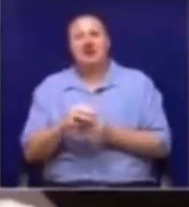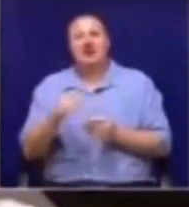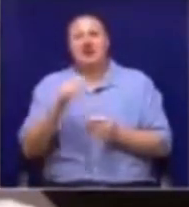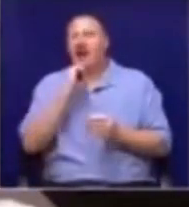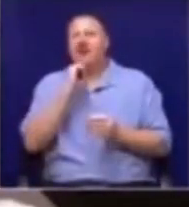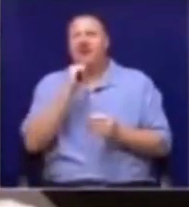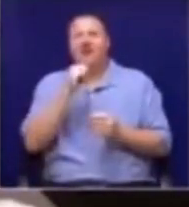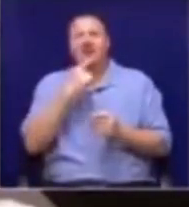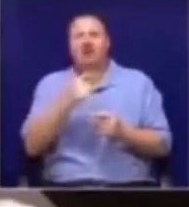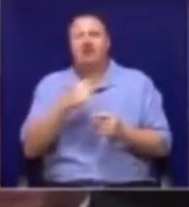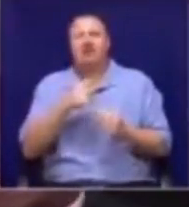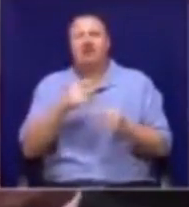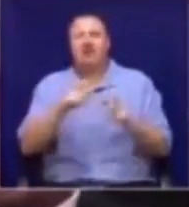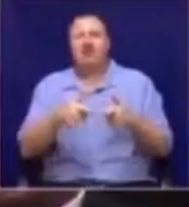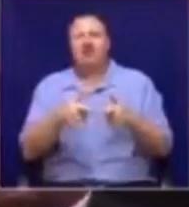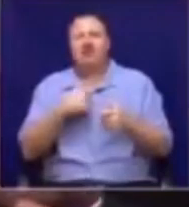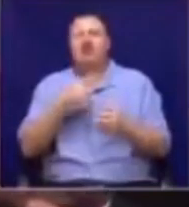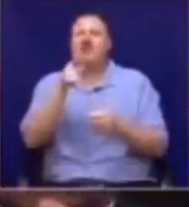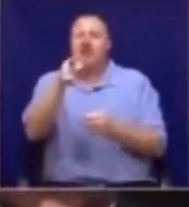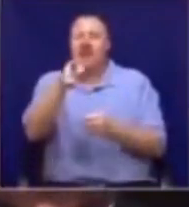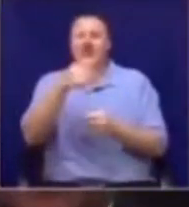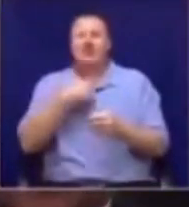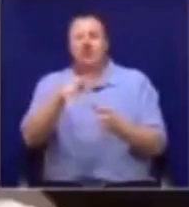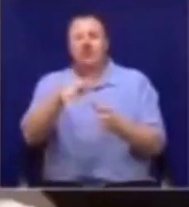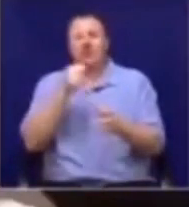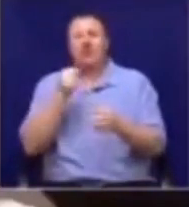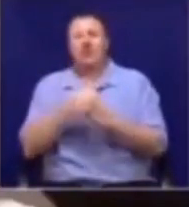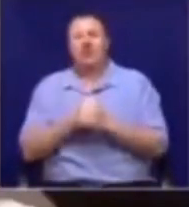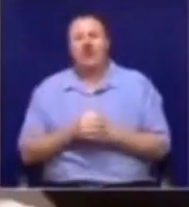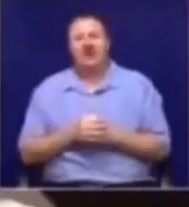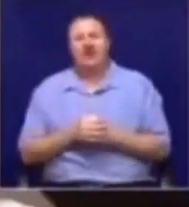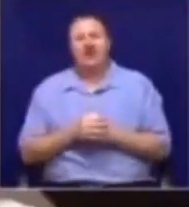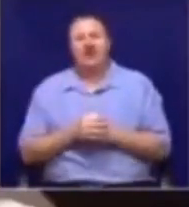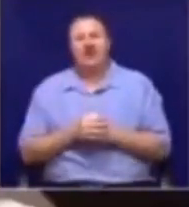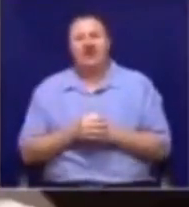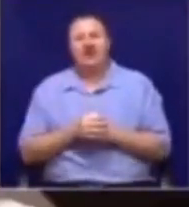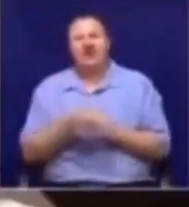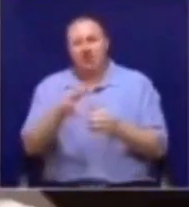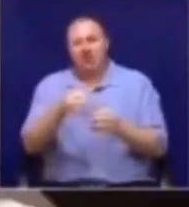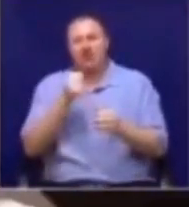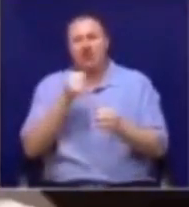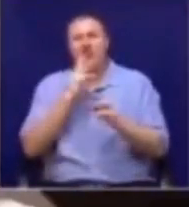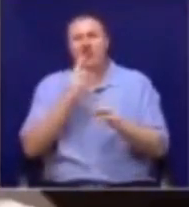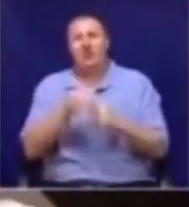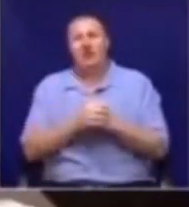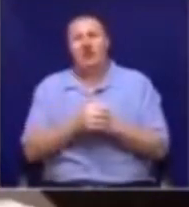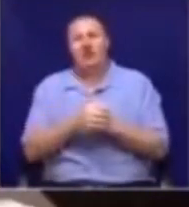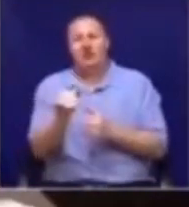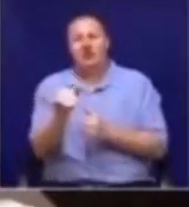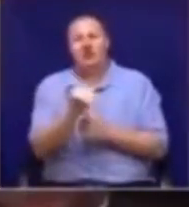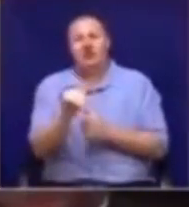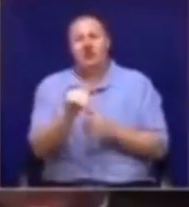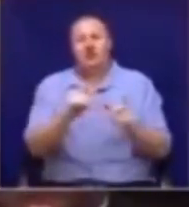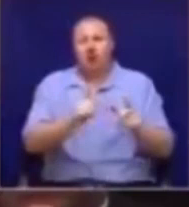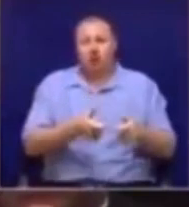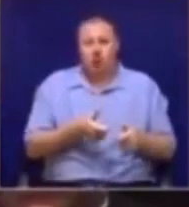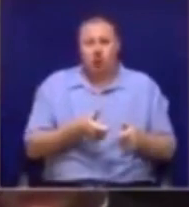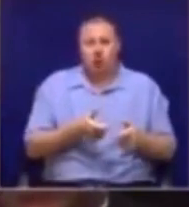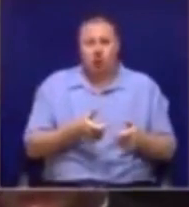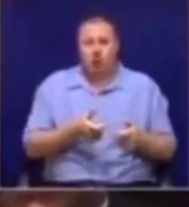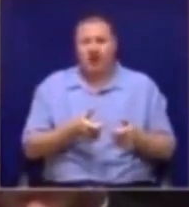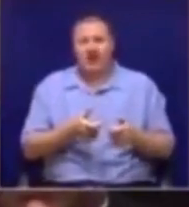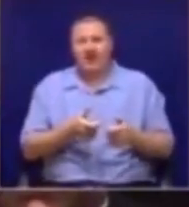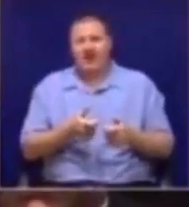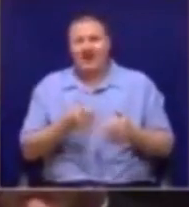wear it. No, Honourable Member, then you must withdraw that remark. No, but... No, you must withdraw the remark. But should I withdraw the shoe? You withdraw the remark,